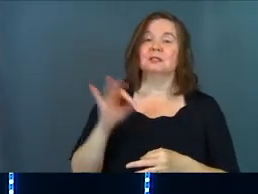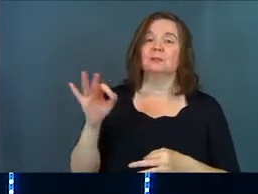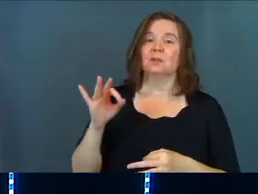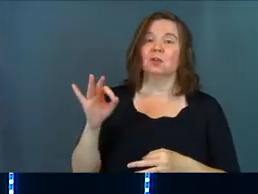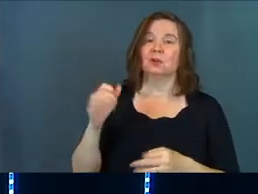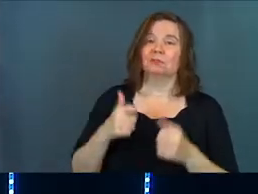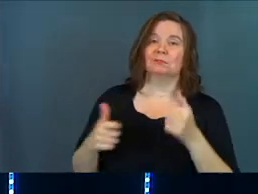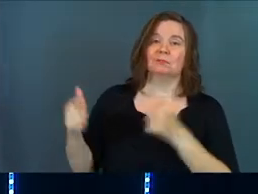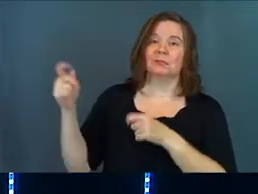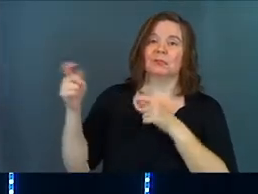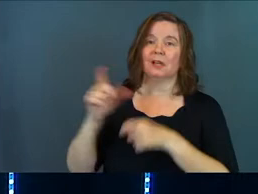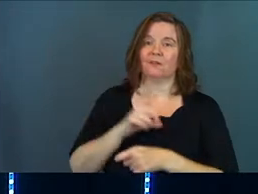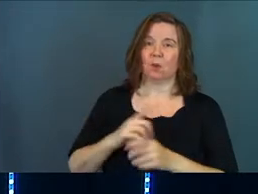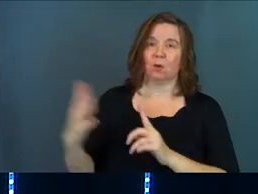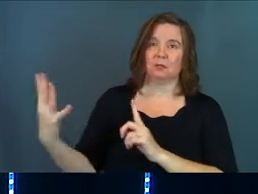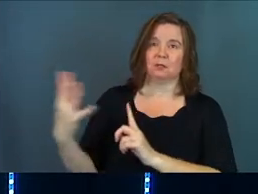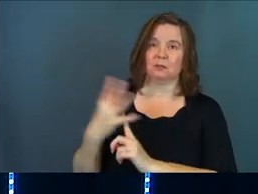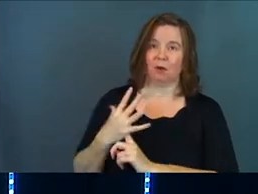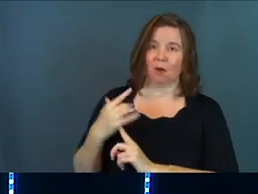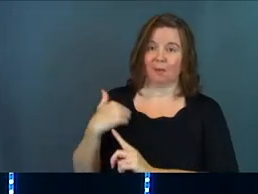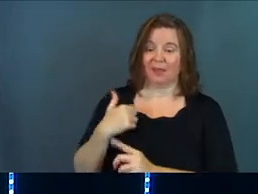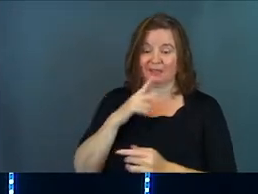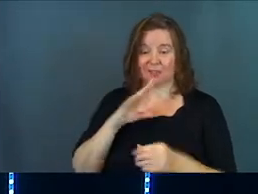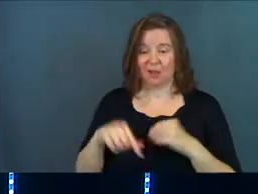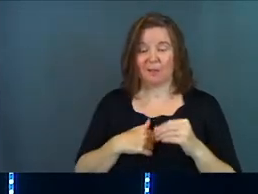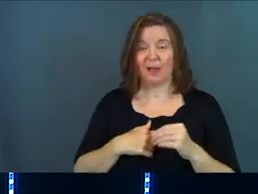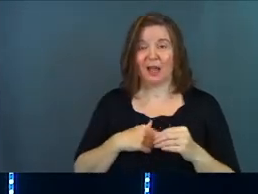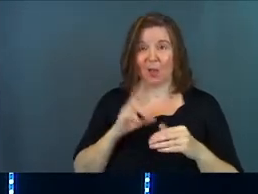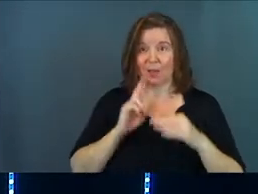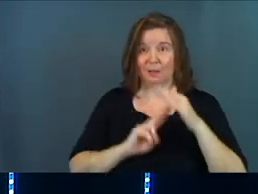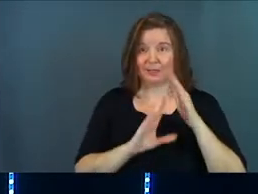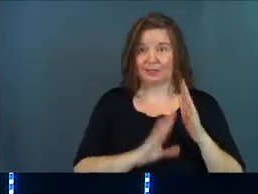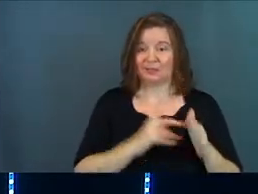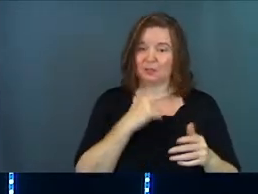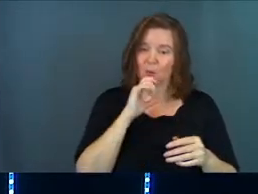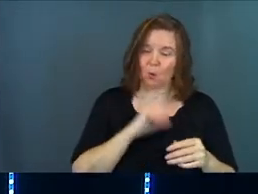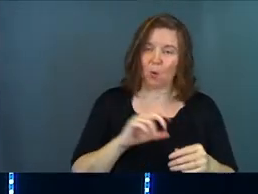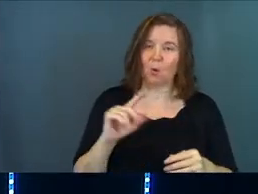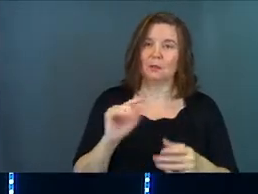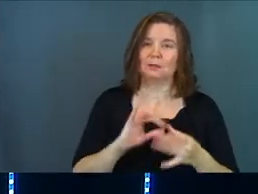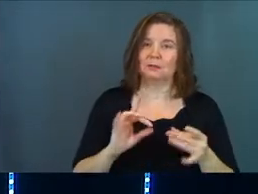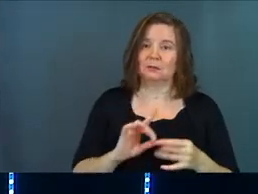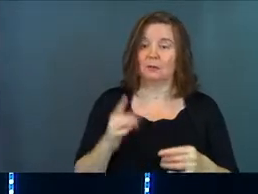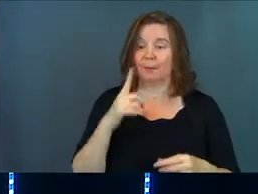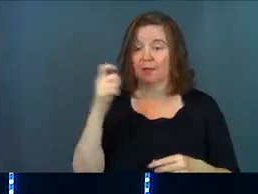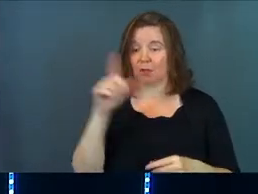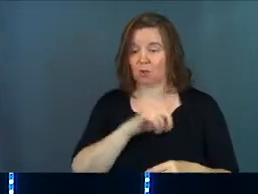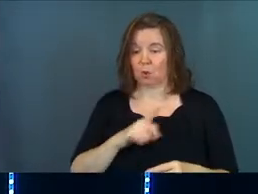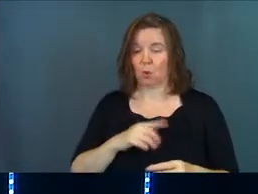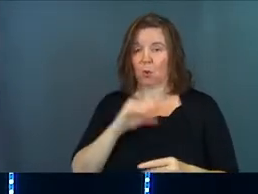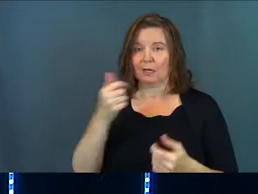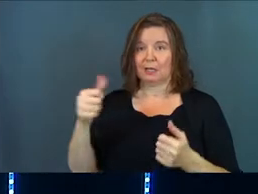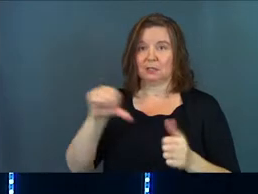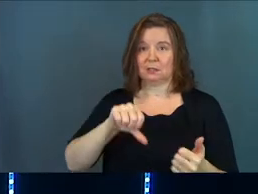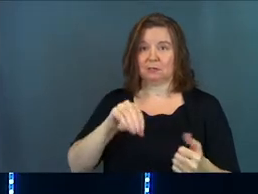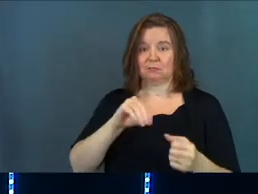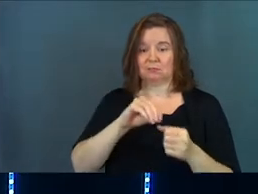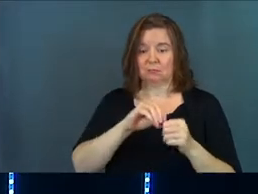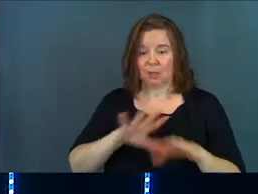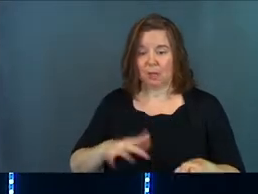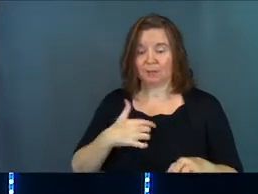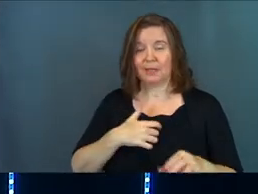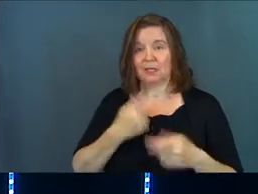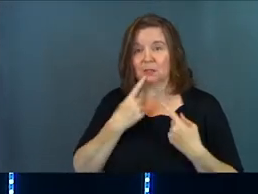of the sovereign Lord is on me and this is talking about the coming Messiah. This is in the Old Testament. This is a prophecy. It says because the Lord has anointed me to proclaim